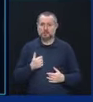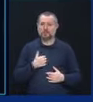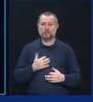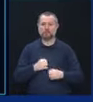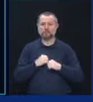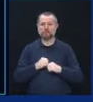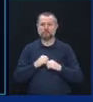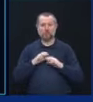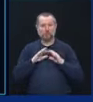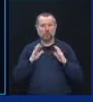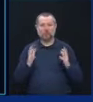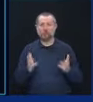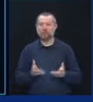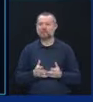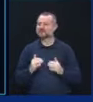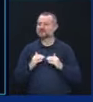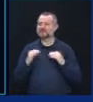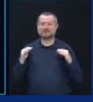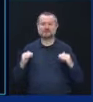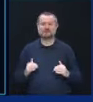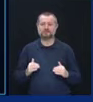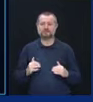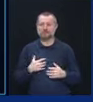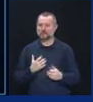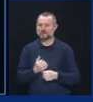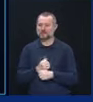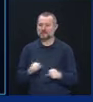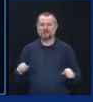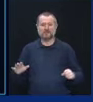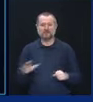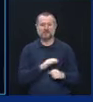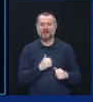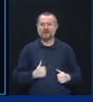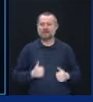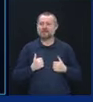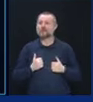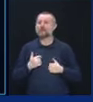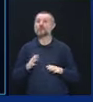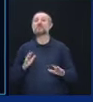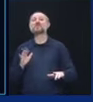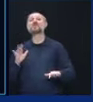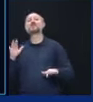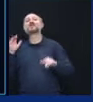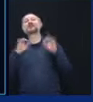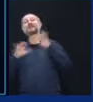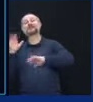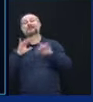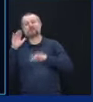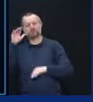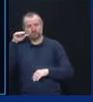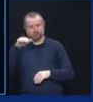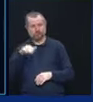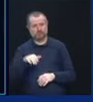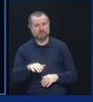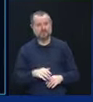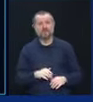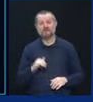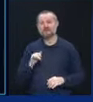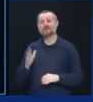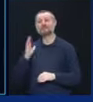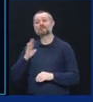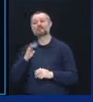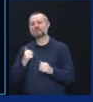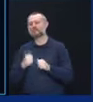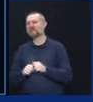to save lives and to flatten the curve. And remember what the goal was, and still is, to flatten the curve